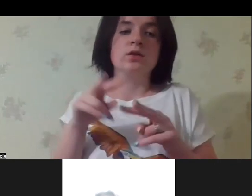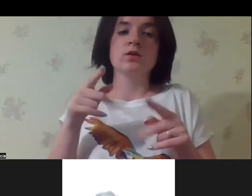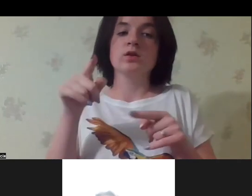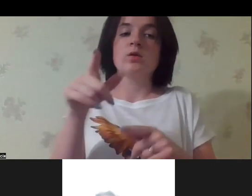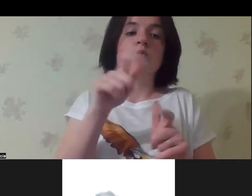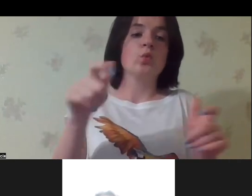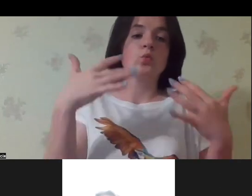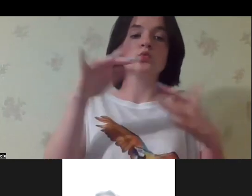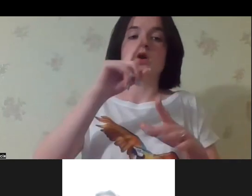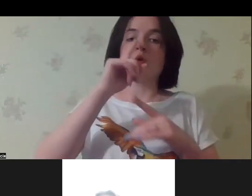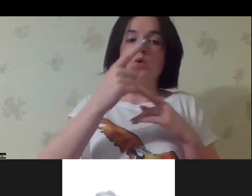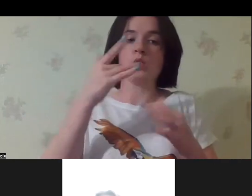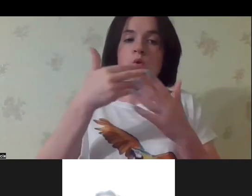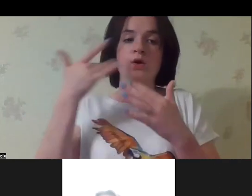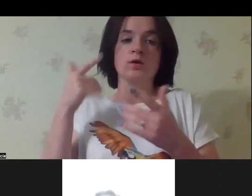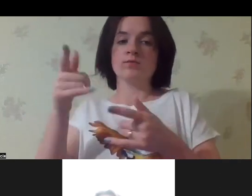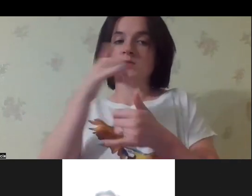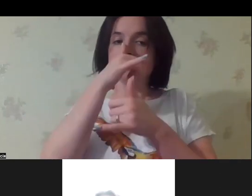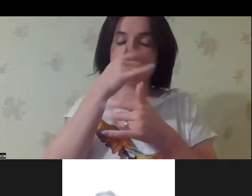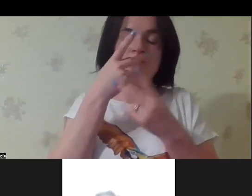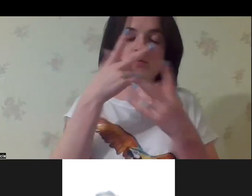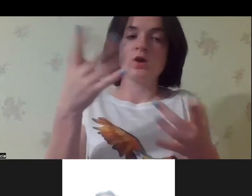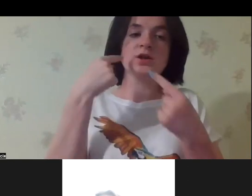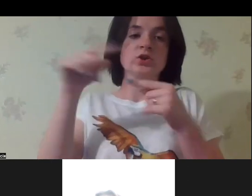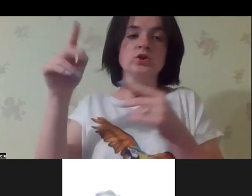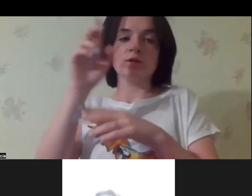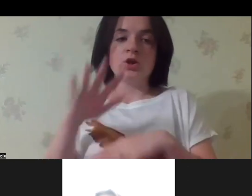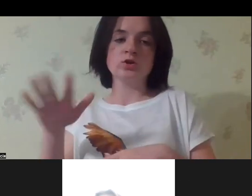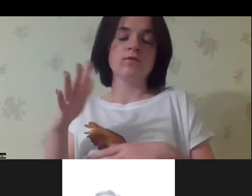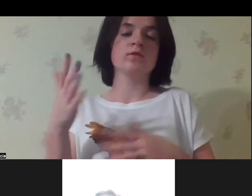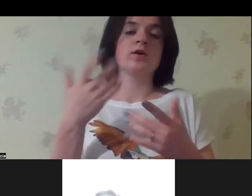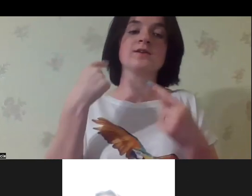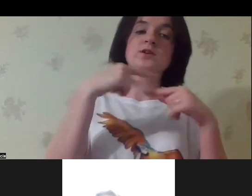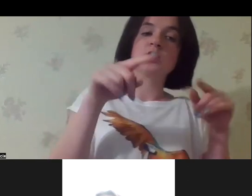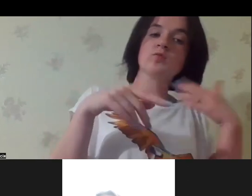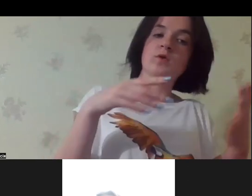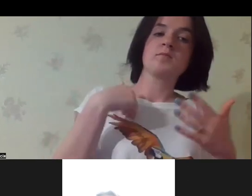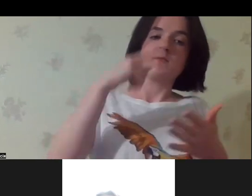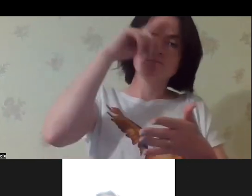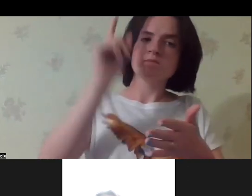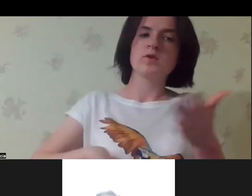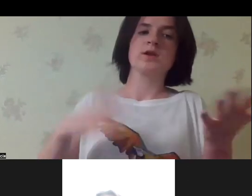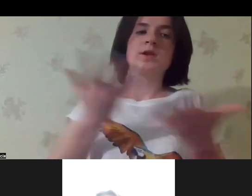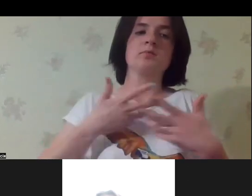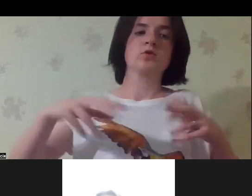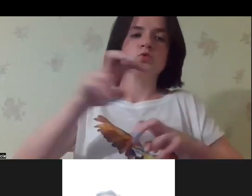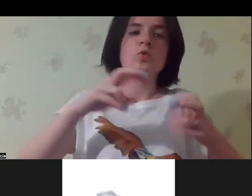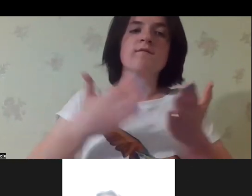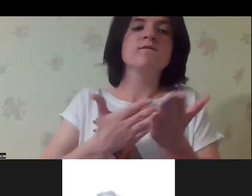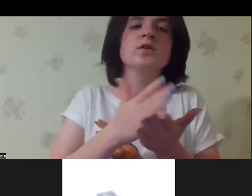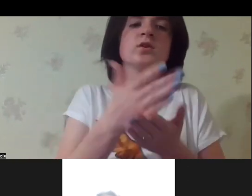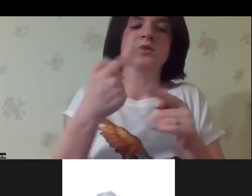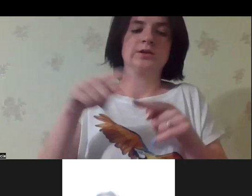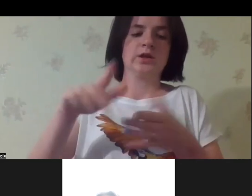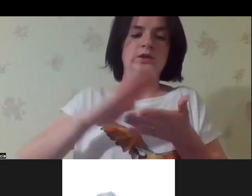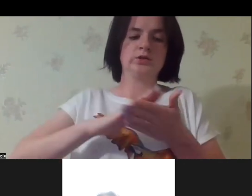the people that have stayed in these institutions for many years, they need something to eat. They need that